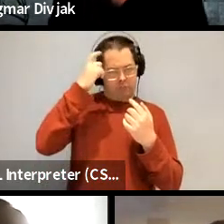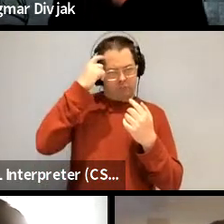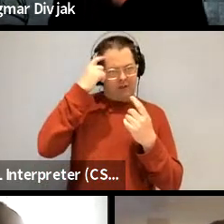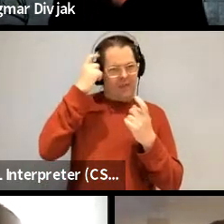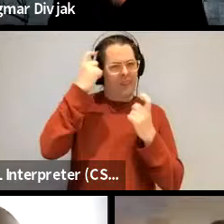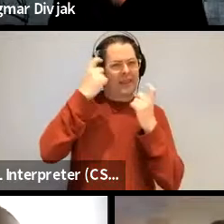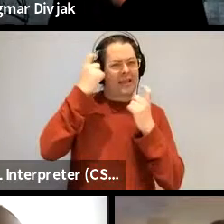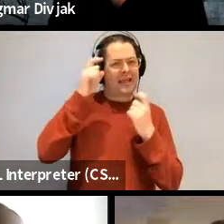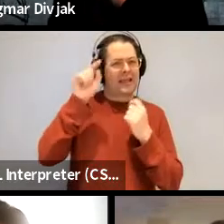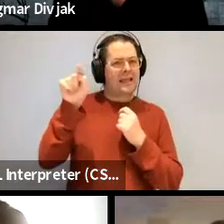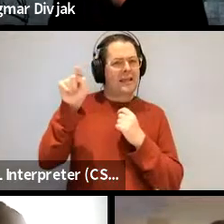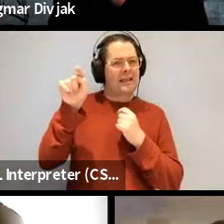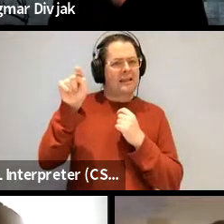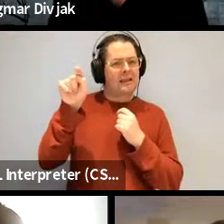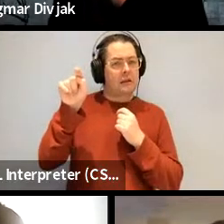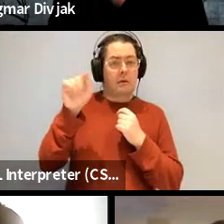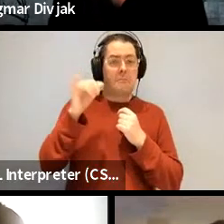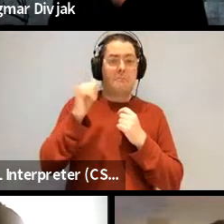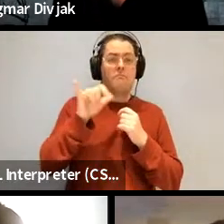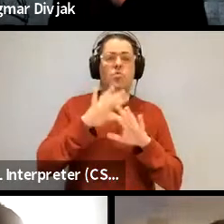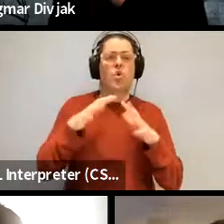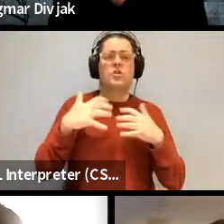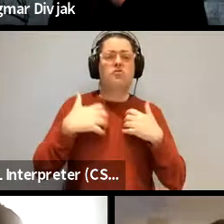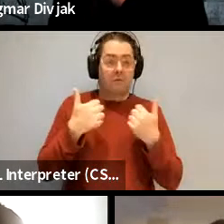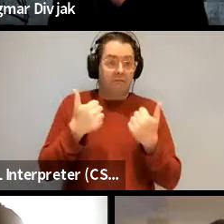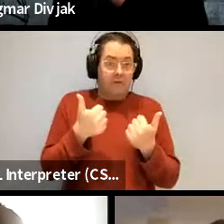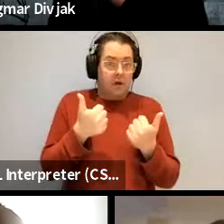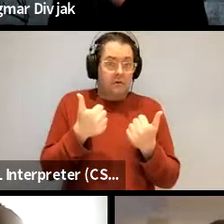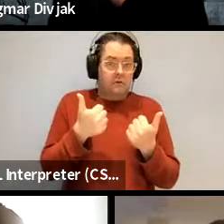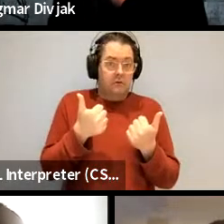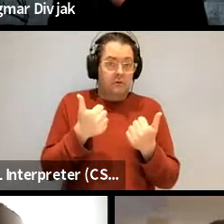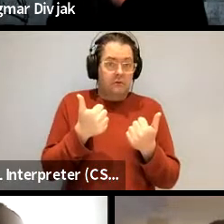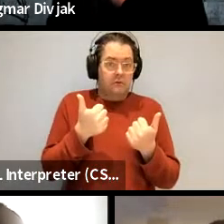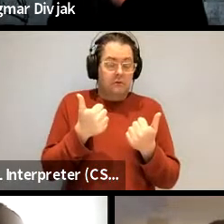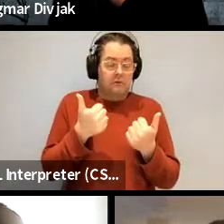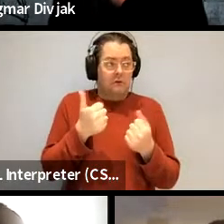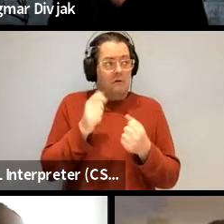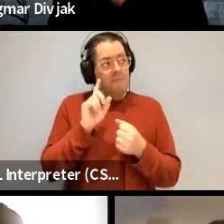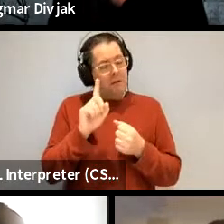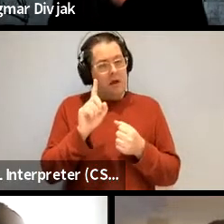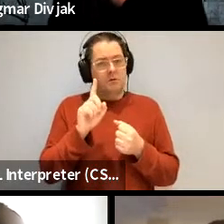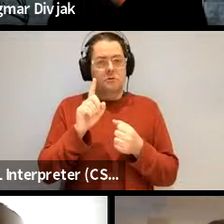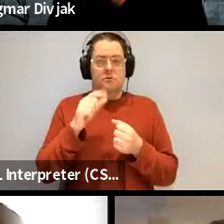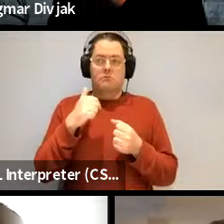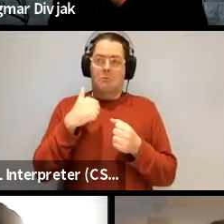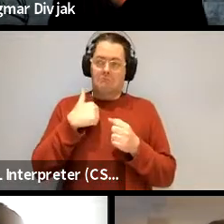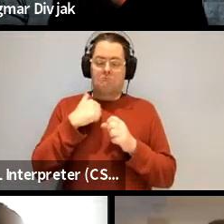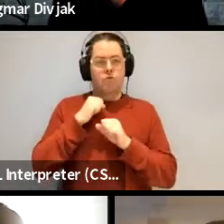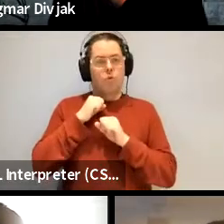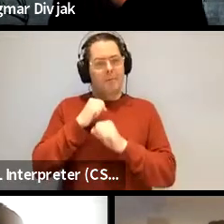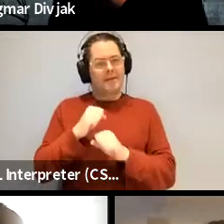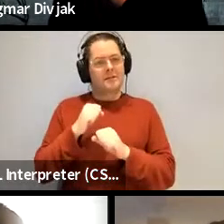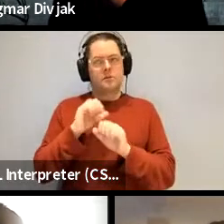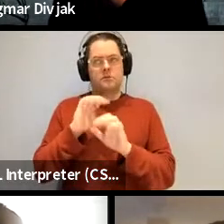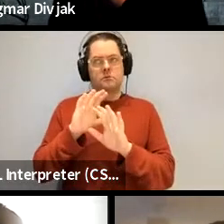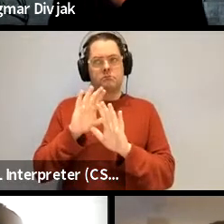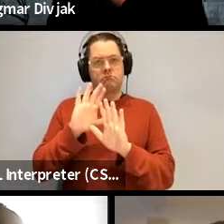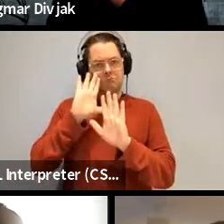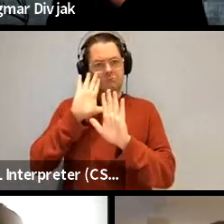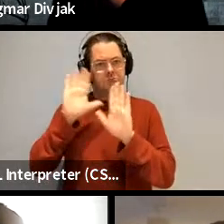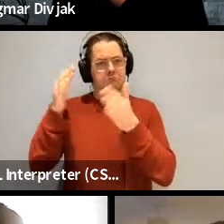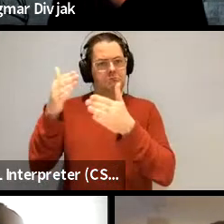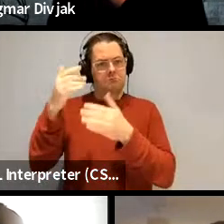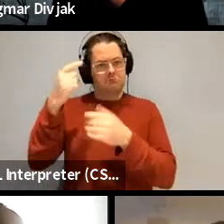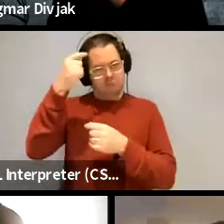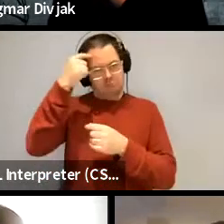you're not interested in that that's fine but by saying by by saying you adopt a cognitive commitment it's just a